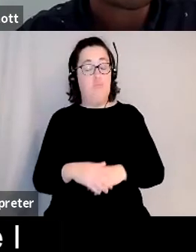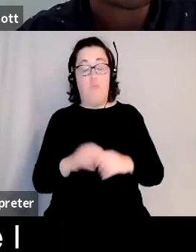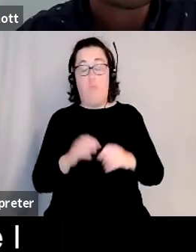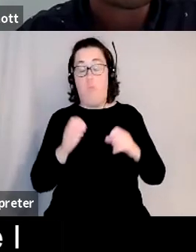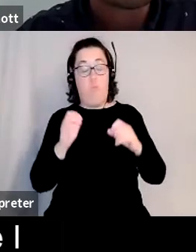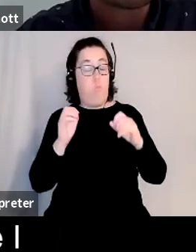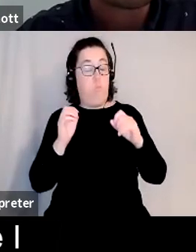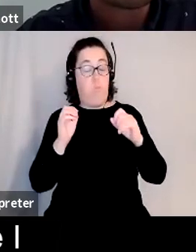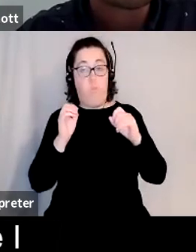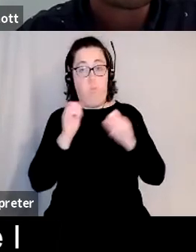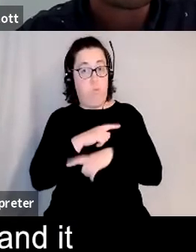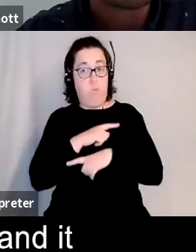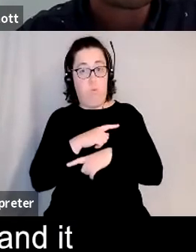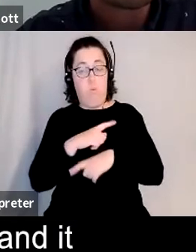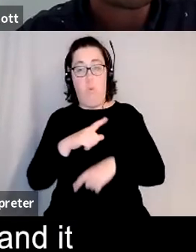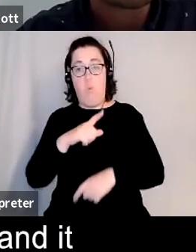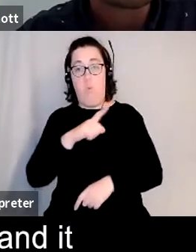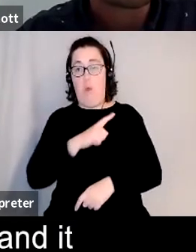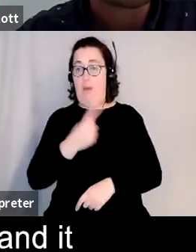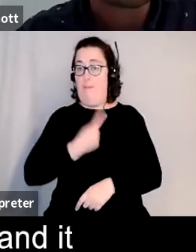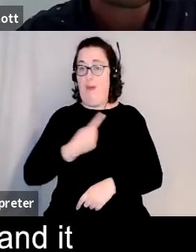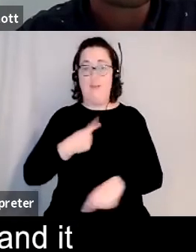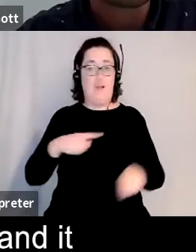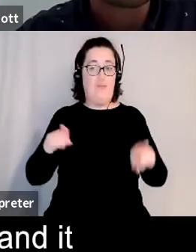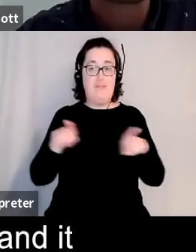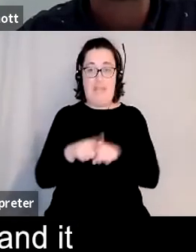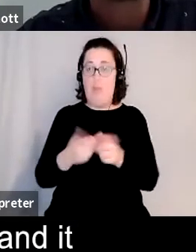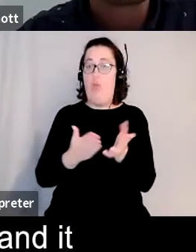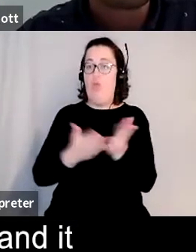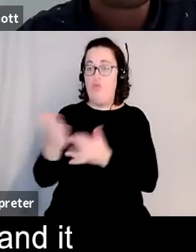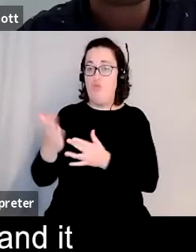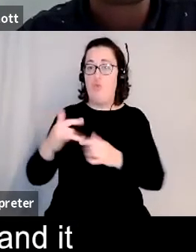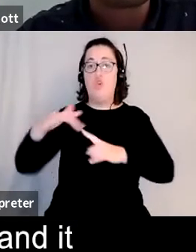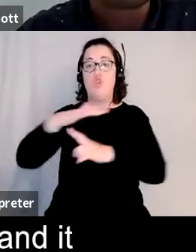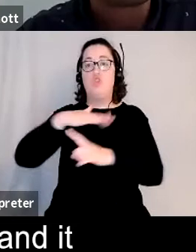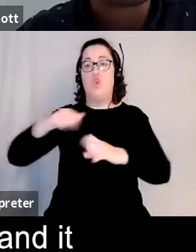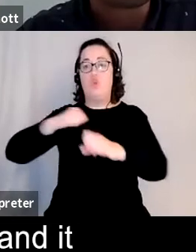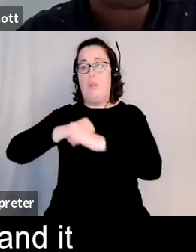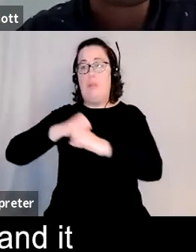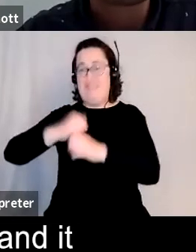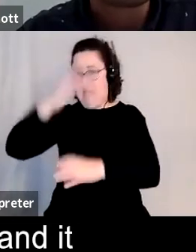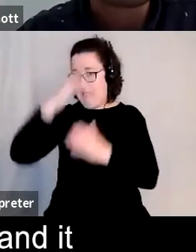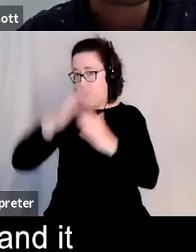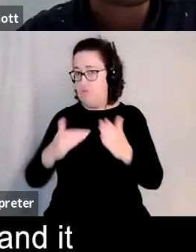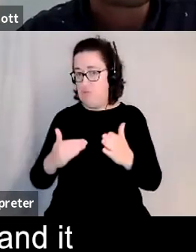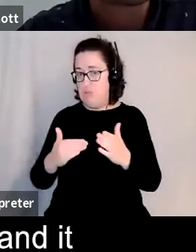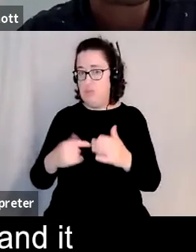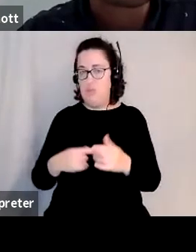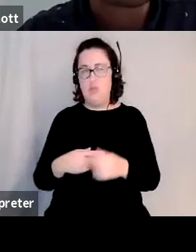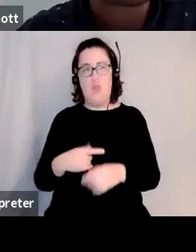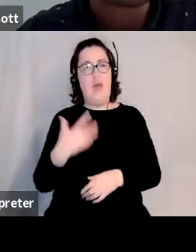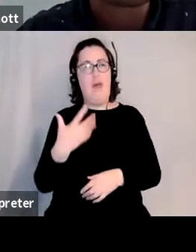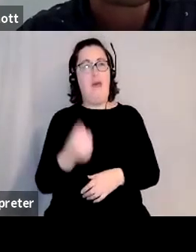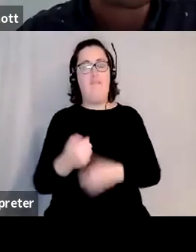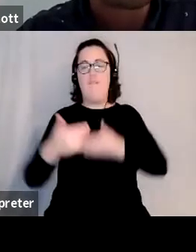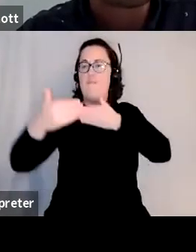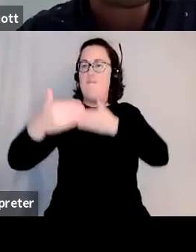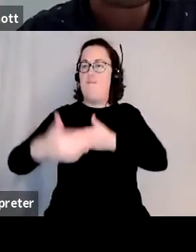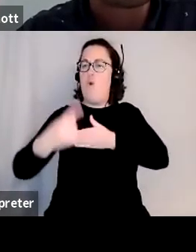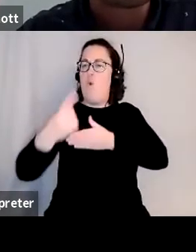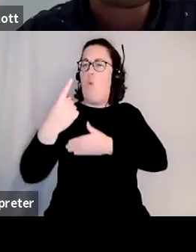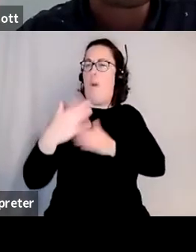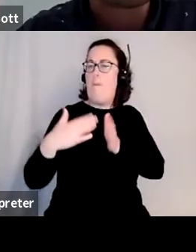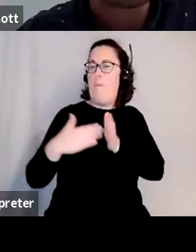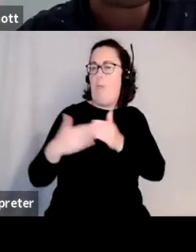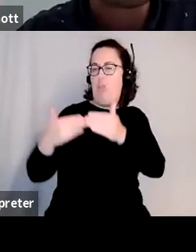experienced it pretty much the same as everyone else did via social media and it was the you know there was a month of um